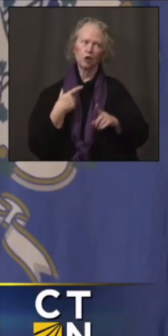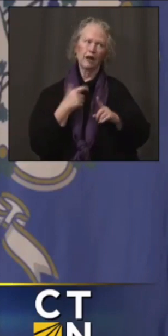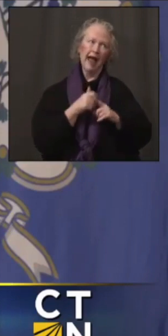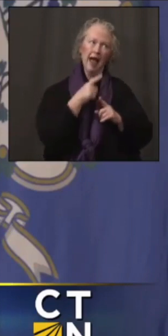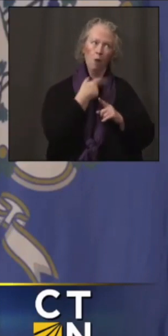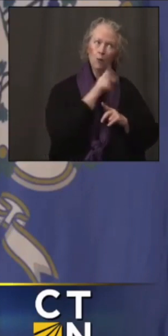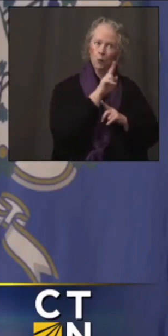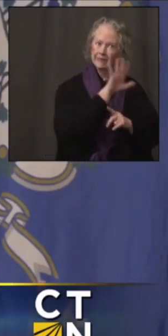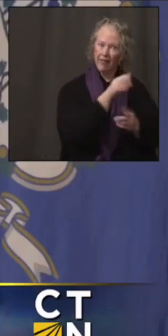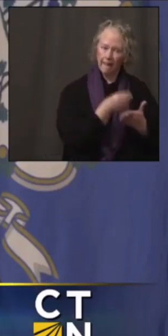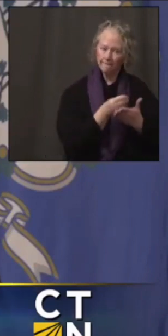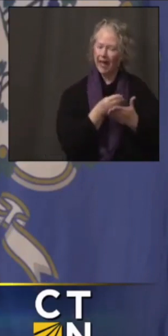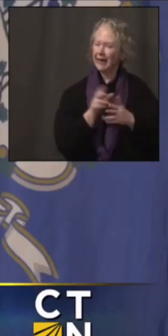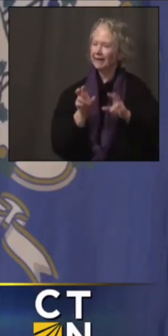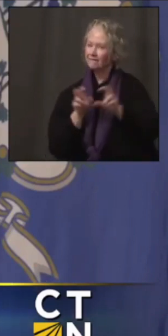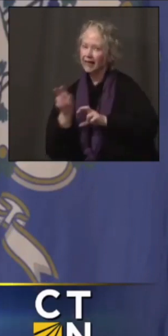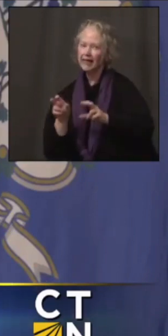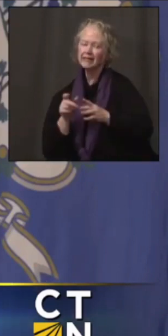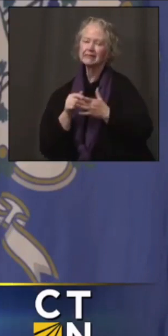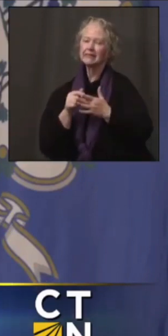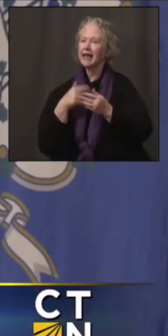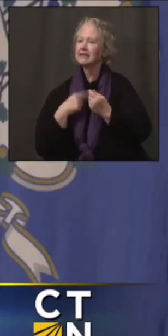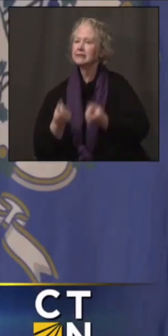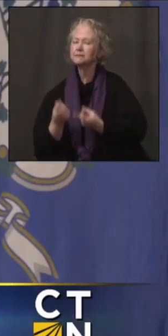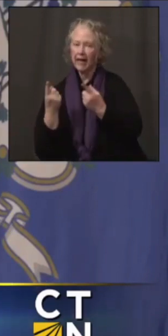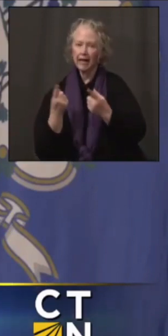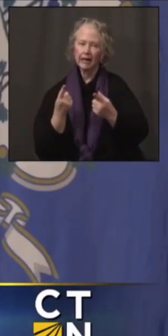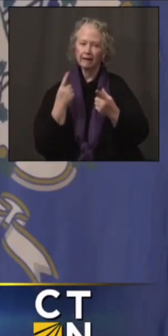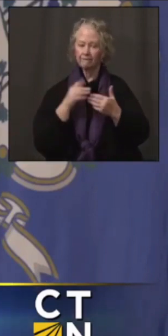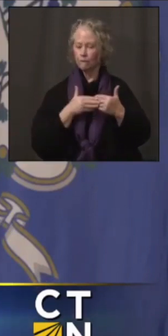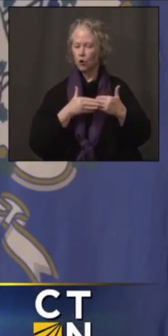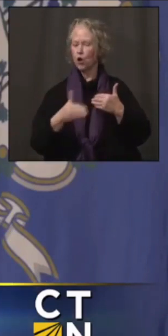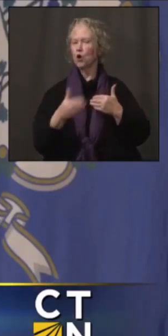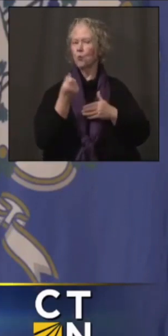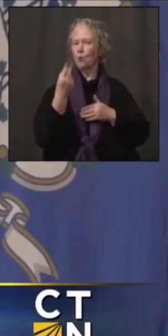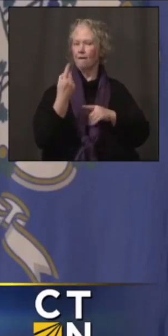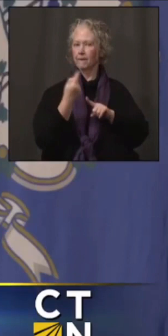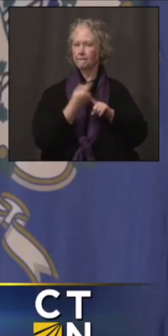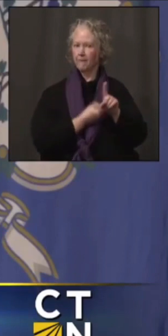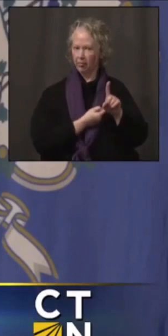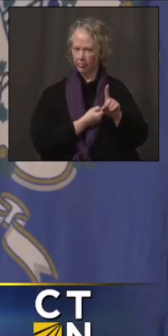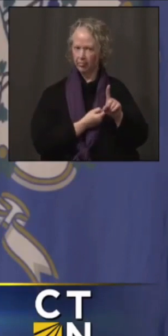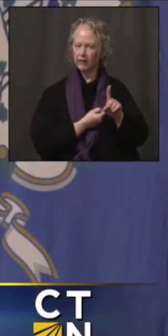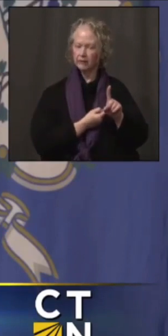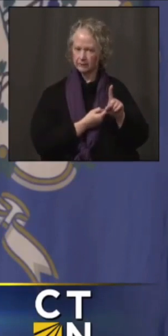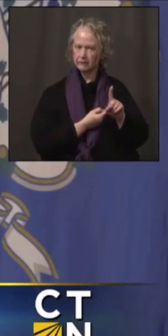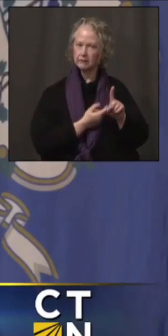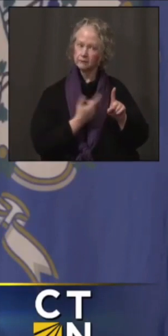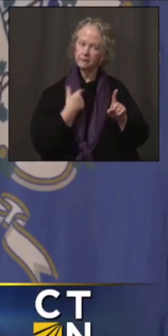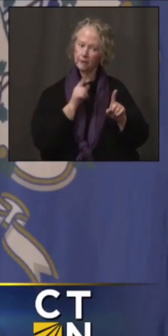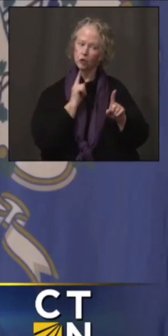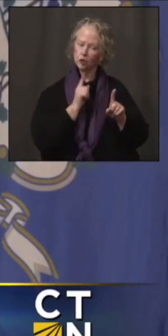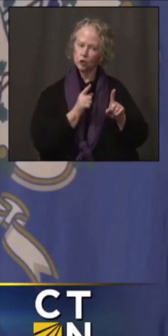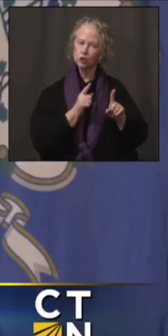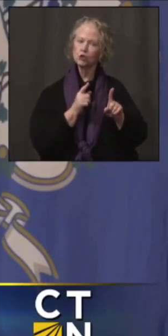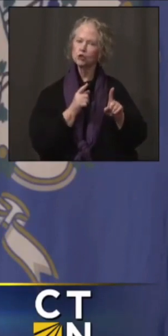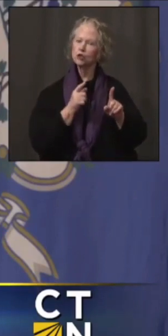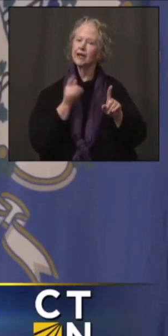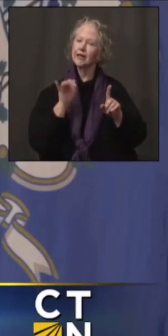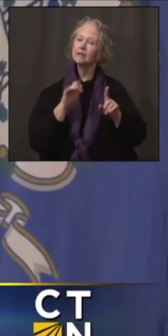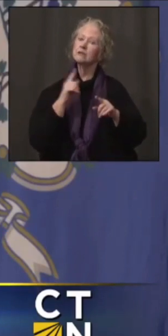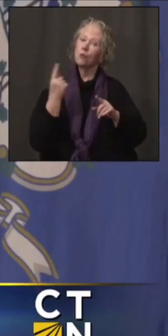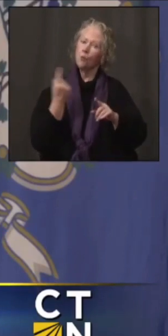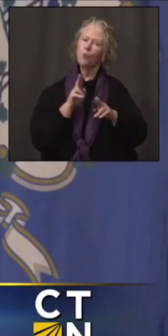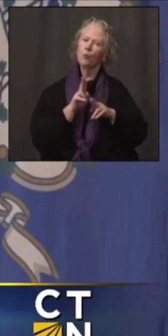invested and spent over the next, uh, 12 months. Because we have 12 months, uh, through the end of this calendar year to make sure it goes to COVID-related